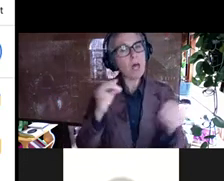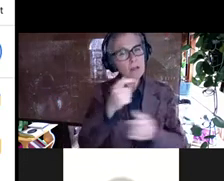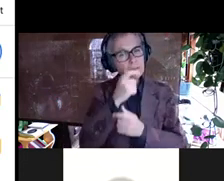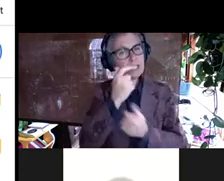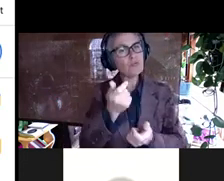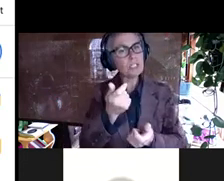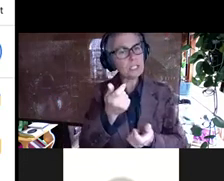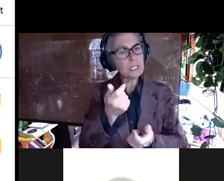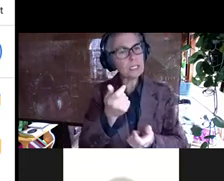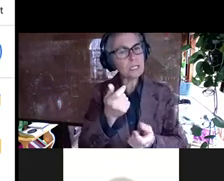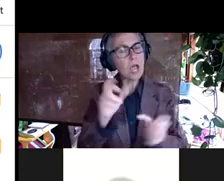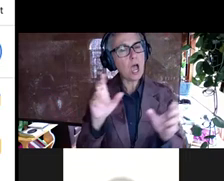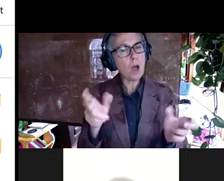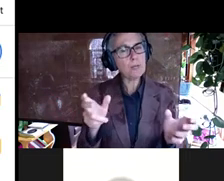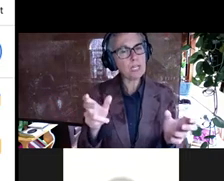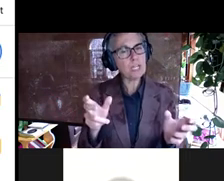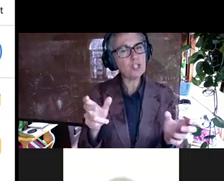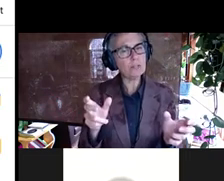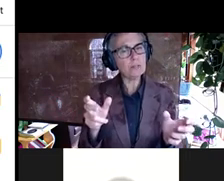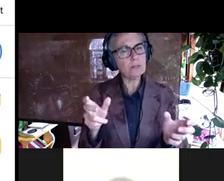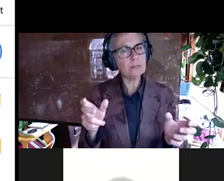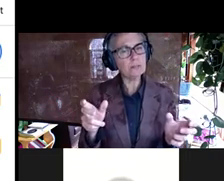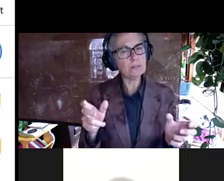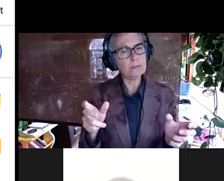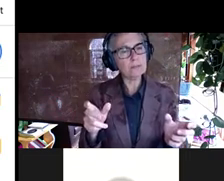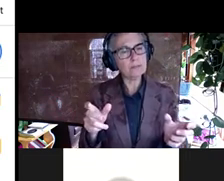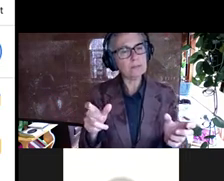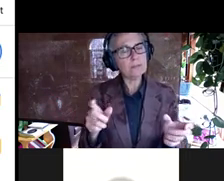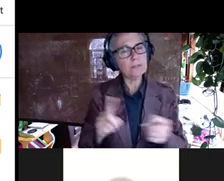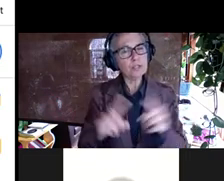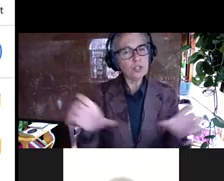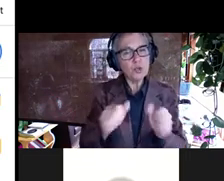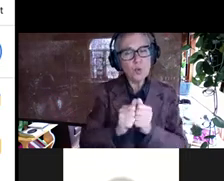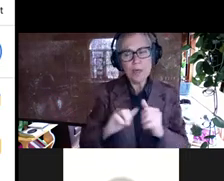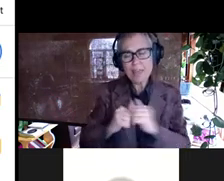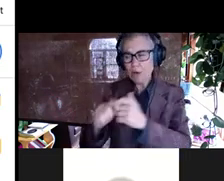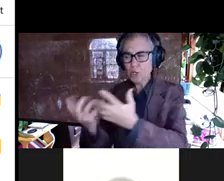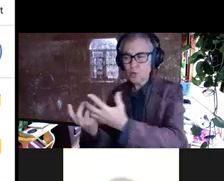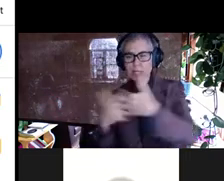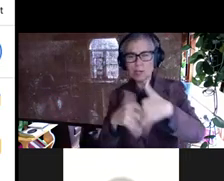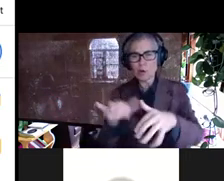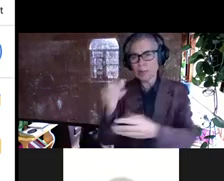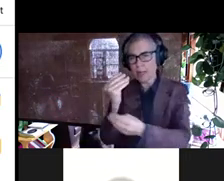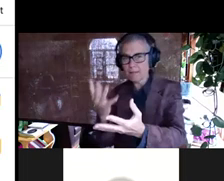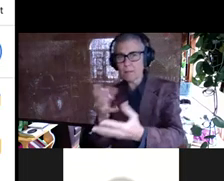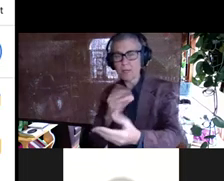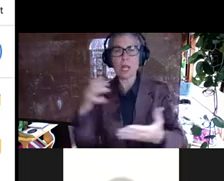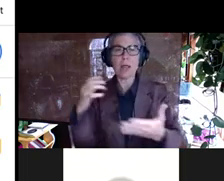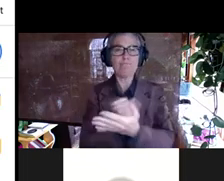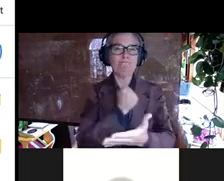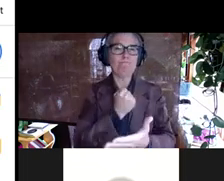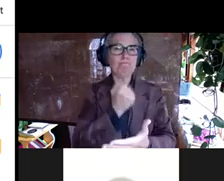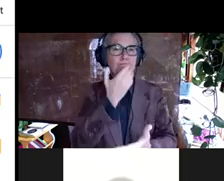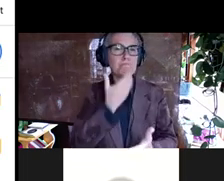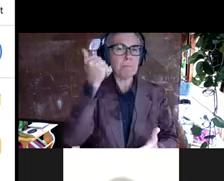uh, computation to be done in terms of how to like integrate this, this information and make the best use of it.